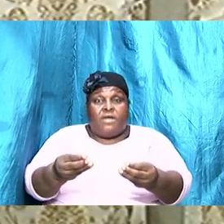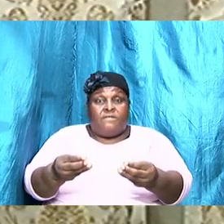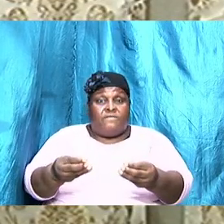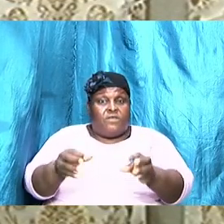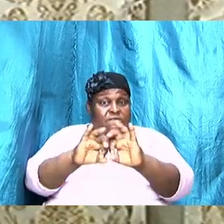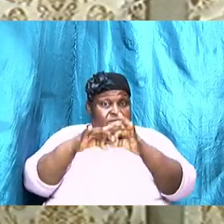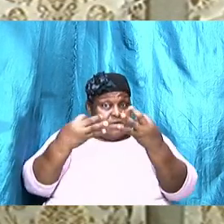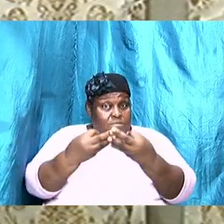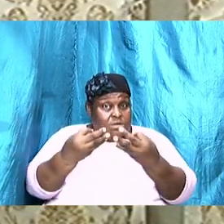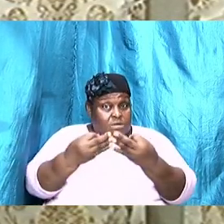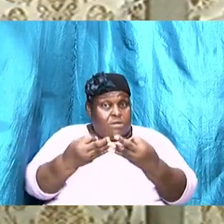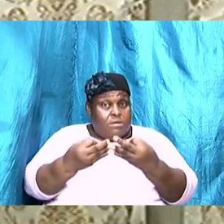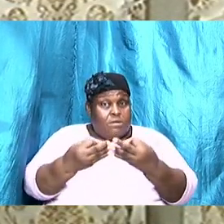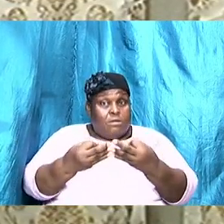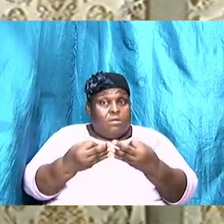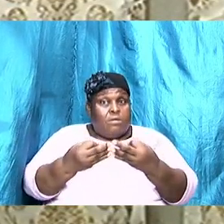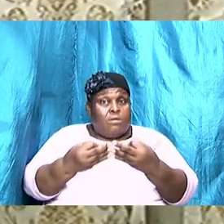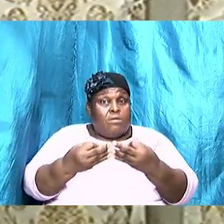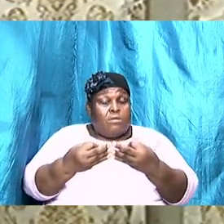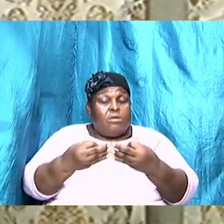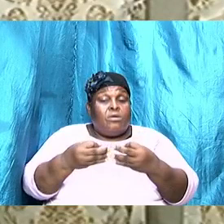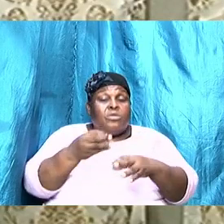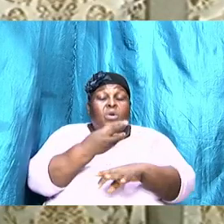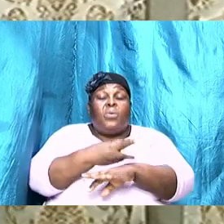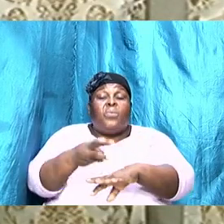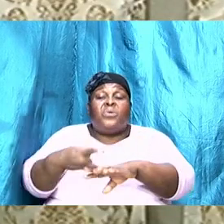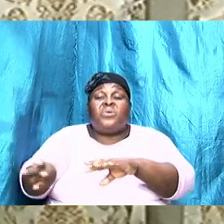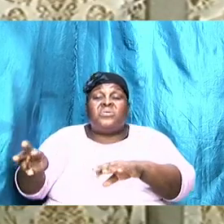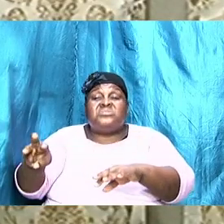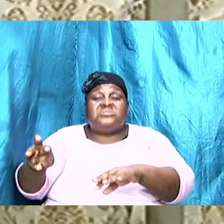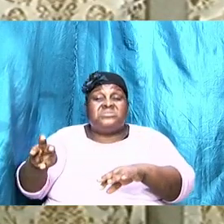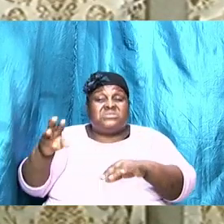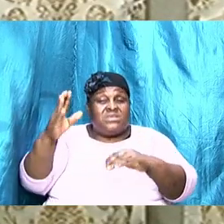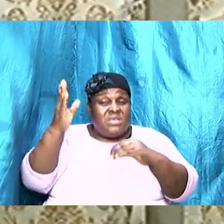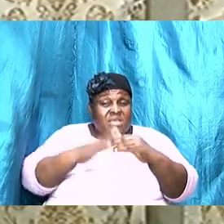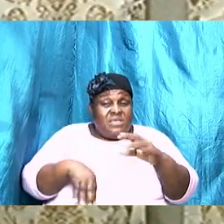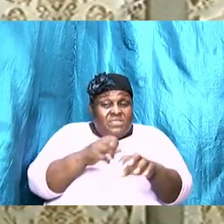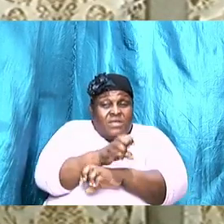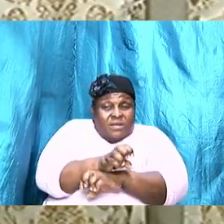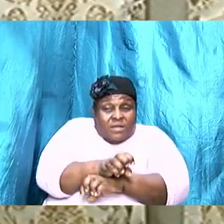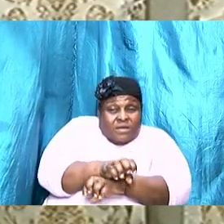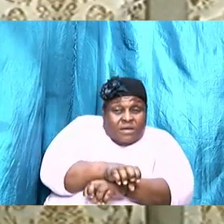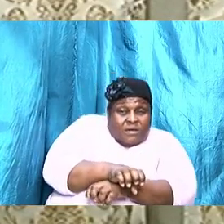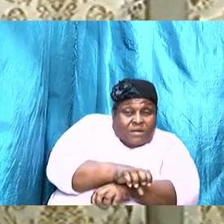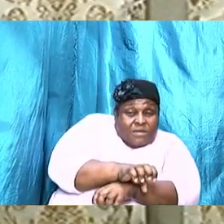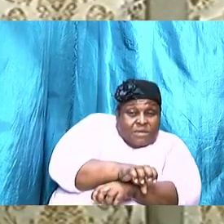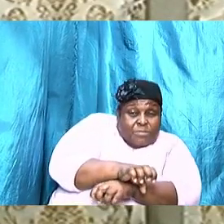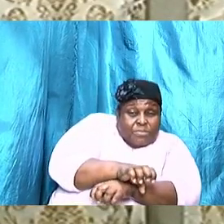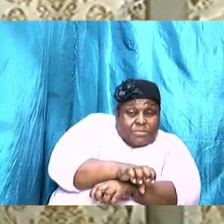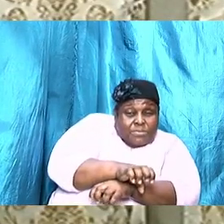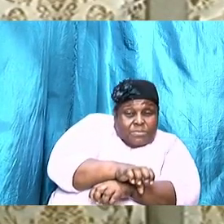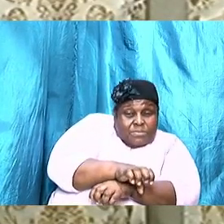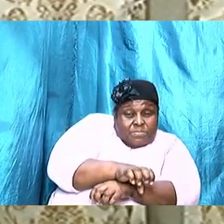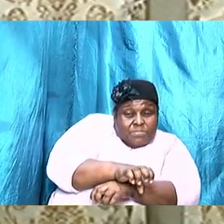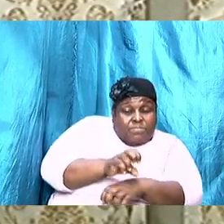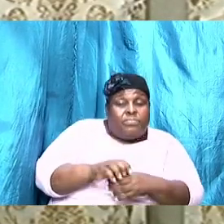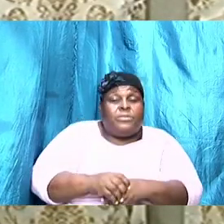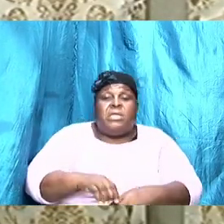an infidel and that is bible and I want to I feel that I should any man